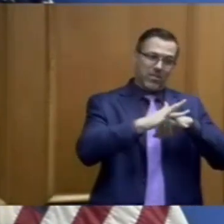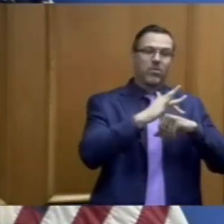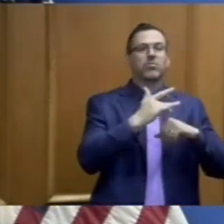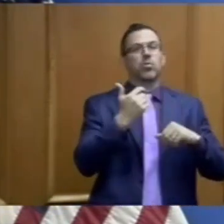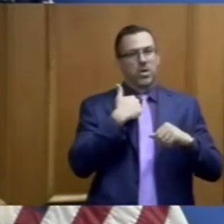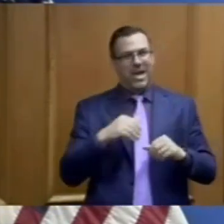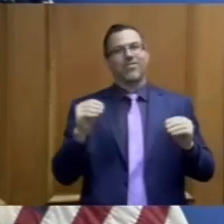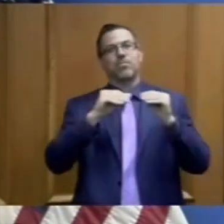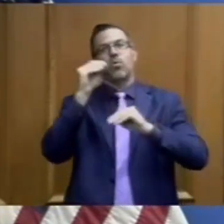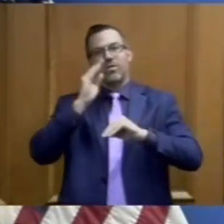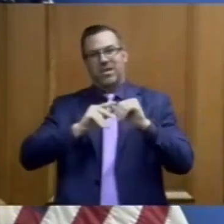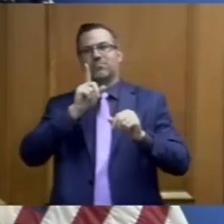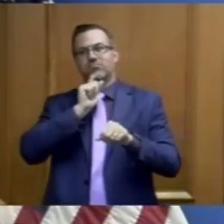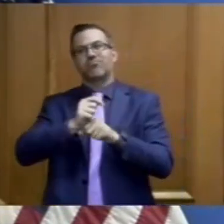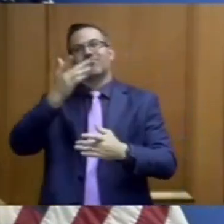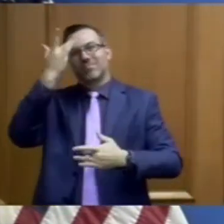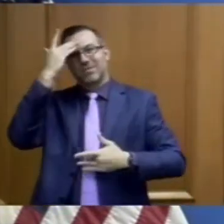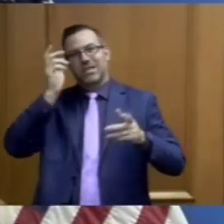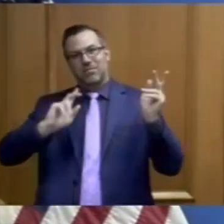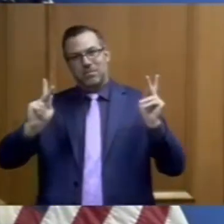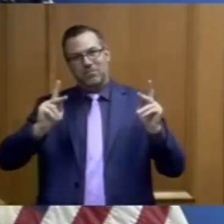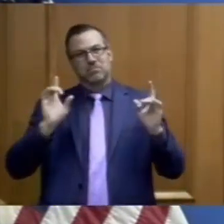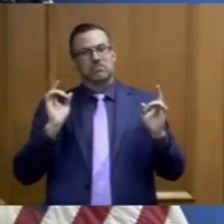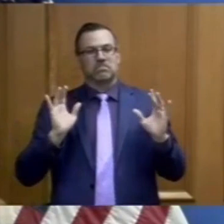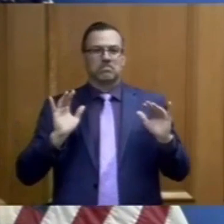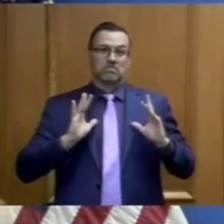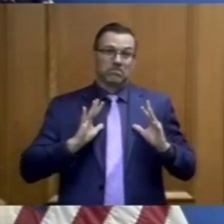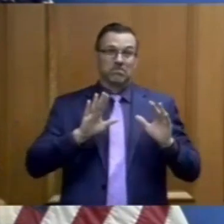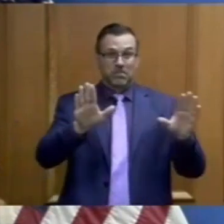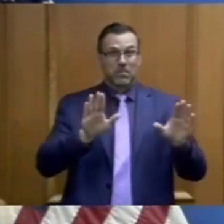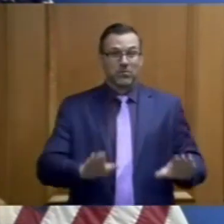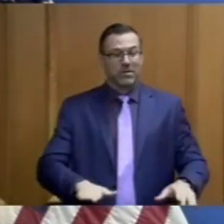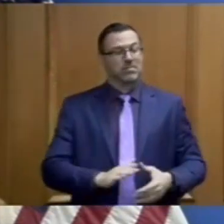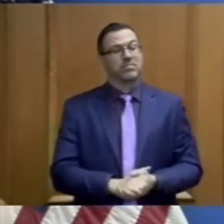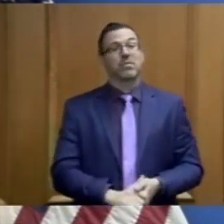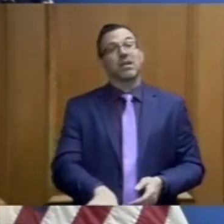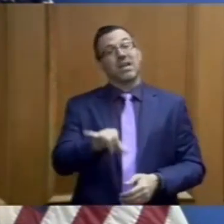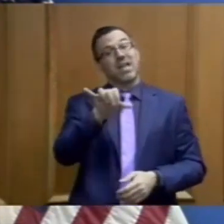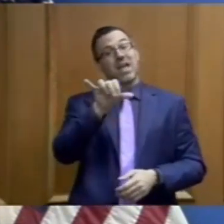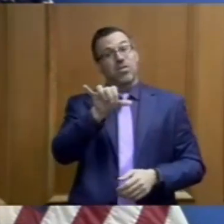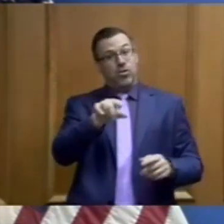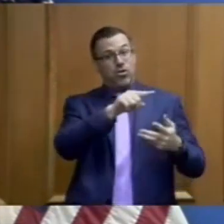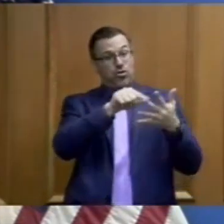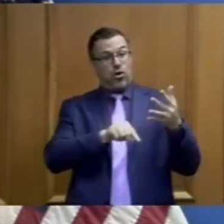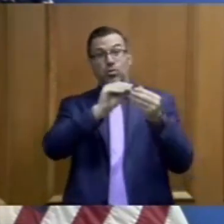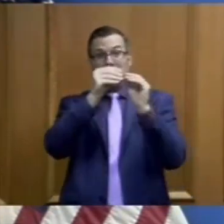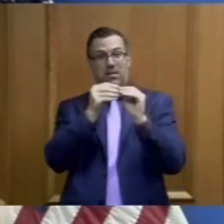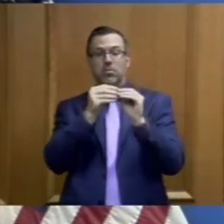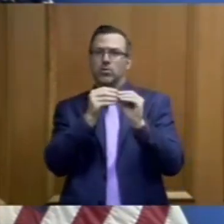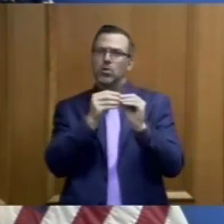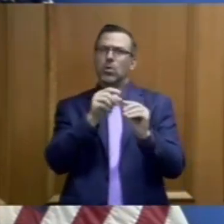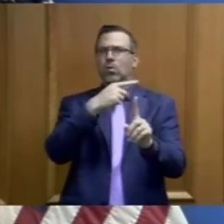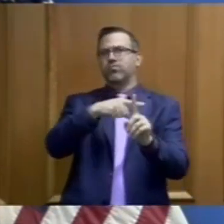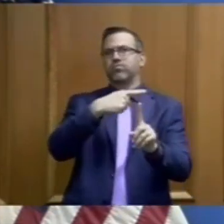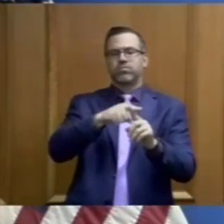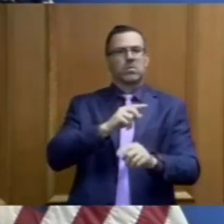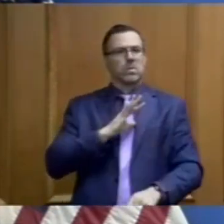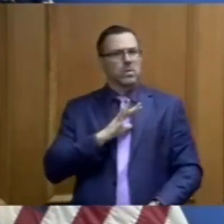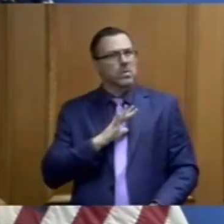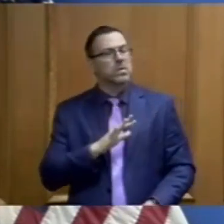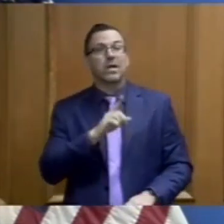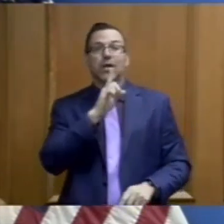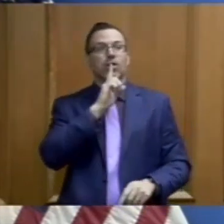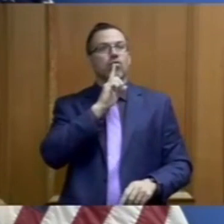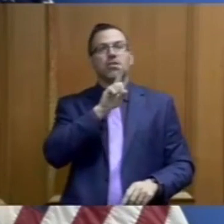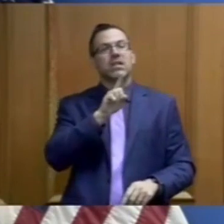trajectory of symptoms and cases and hospitalizations shows a very encouraging sign. It's a very encouraging slow